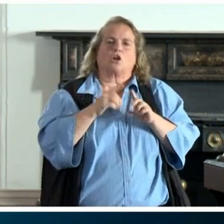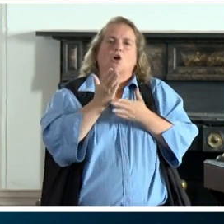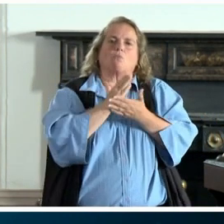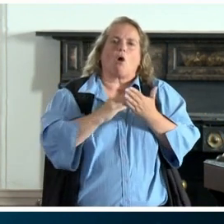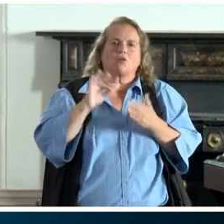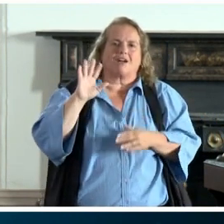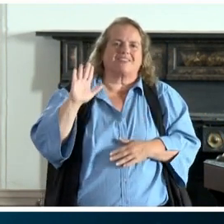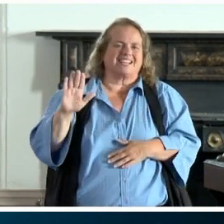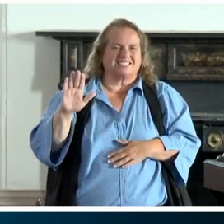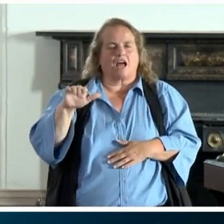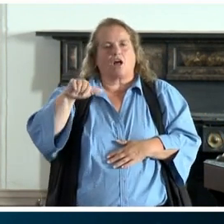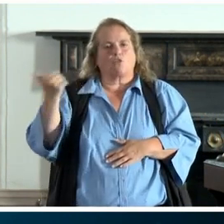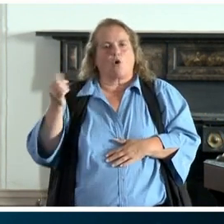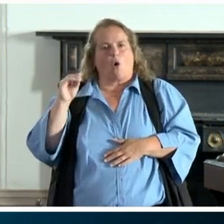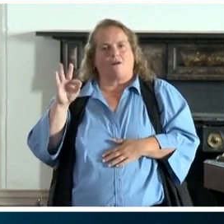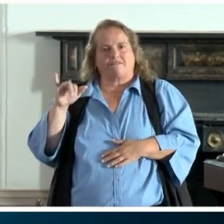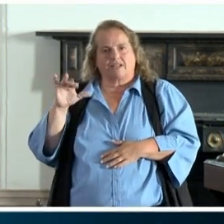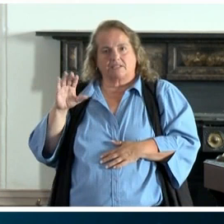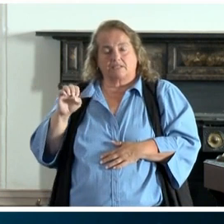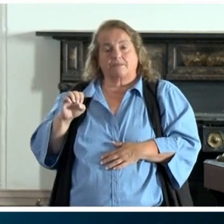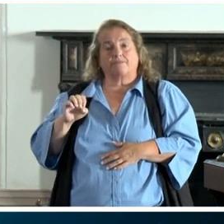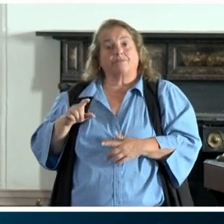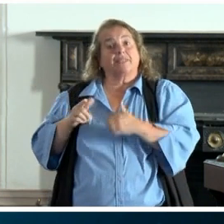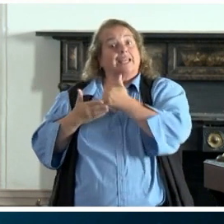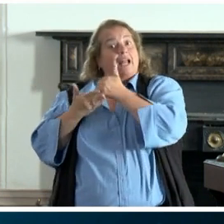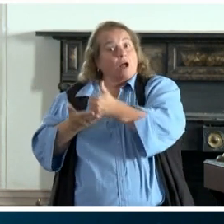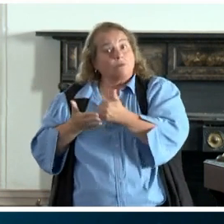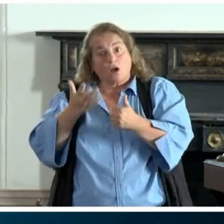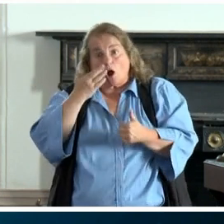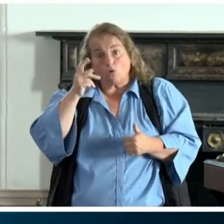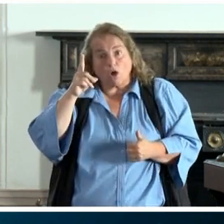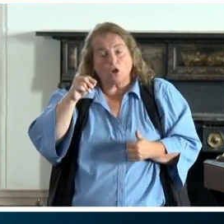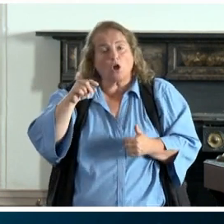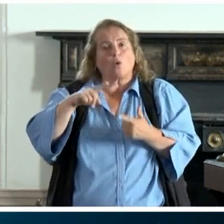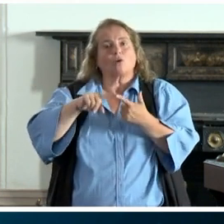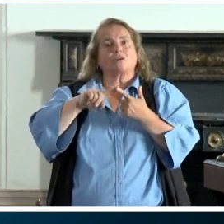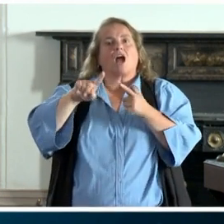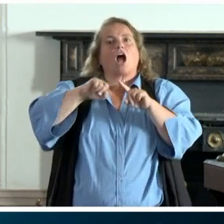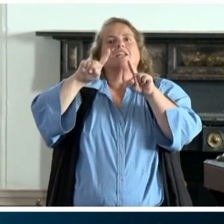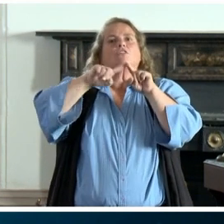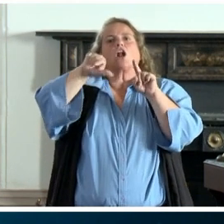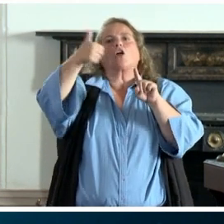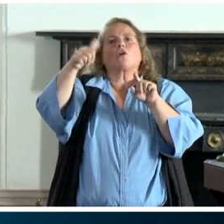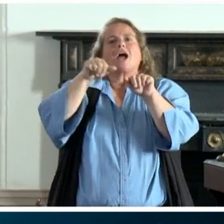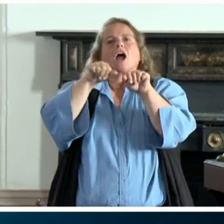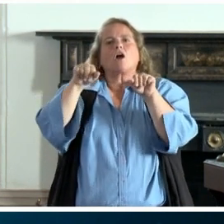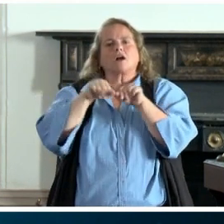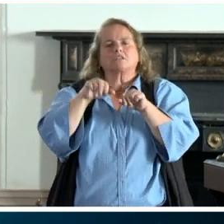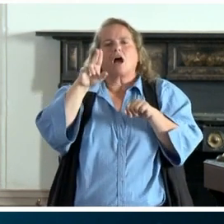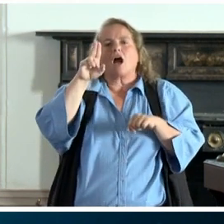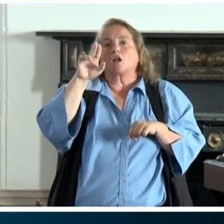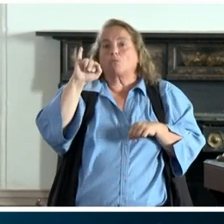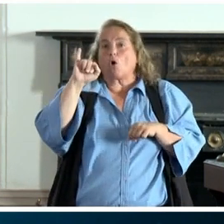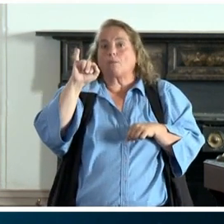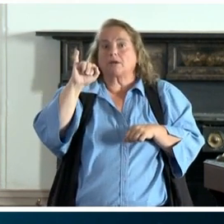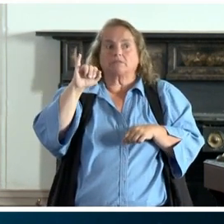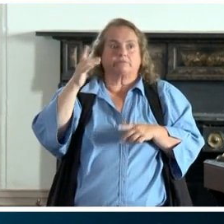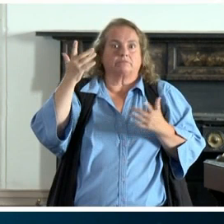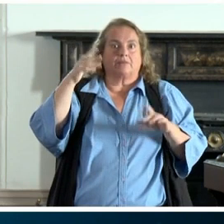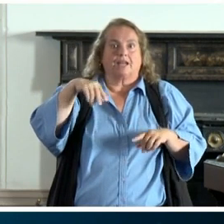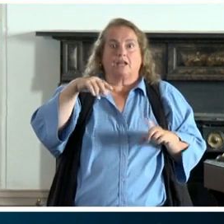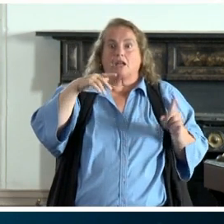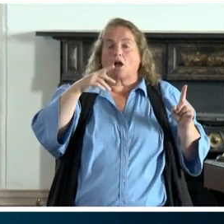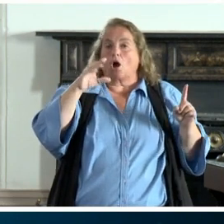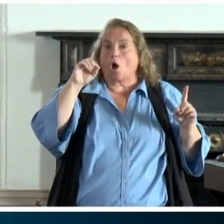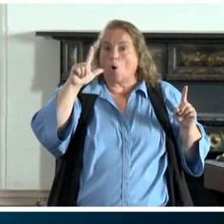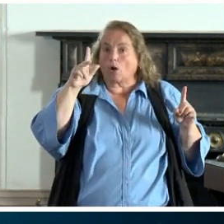office. In addition to helping in Colorado, it's helped in other areas of the unemployment crisis in Oklahoma. And it's what